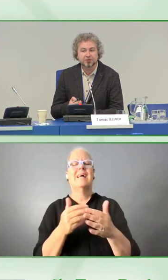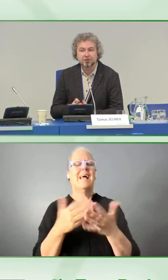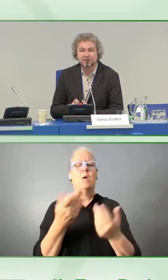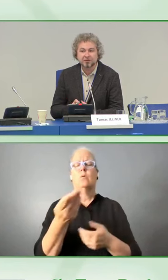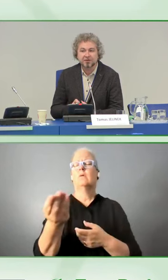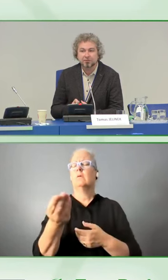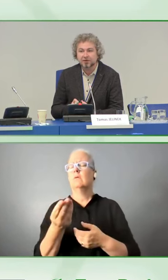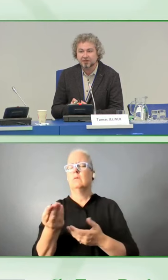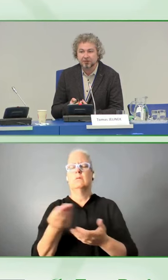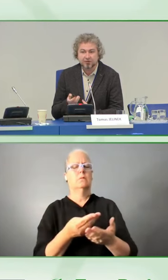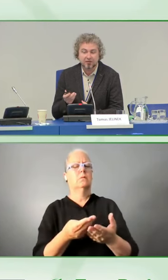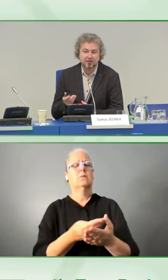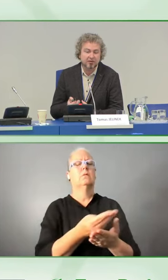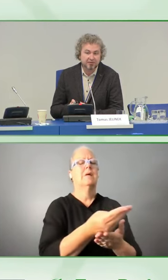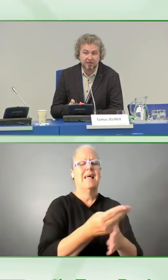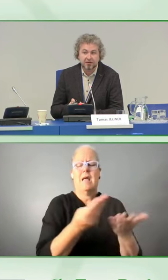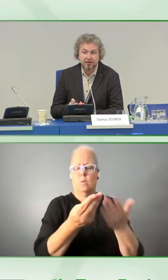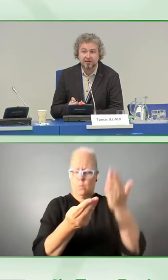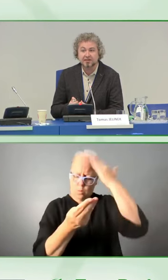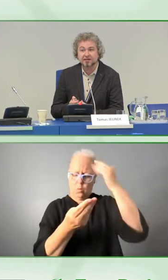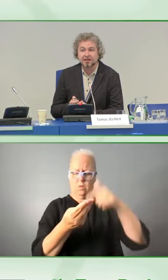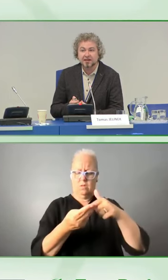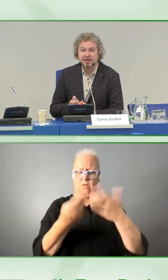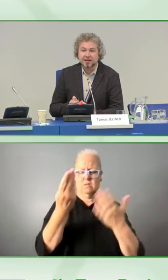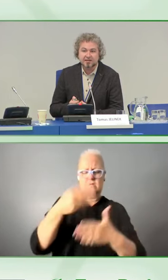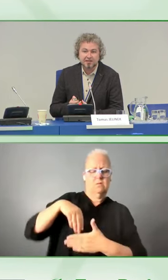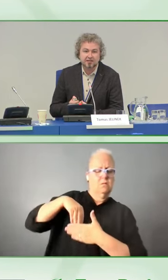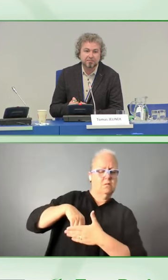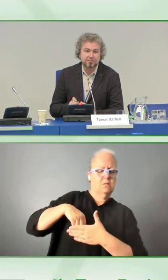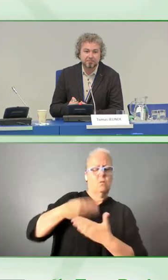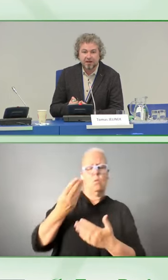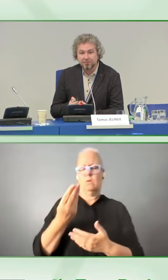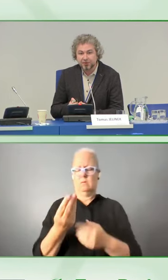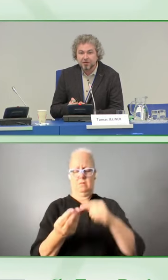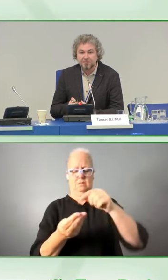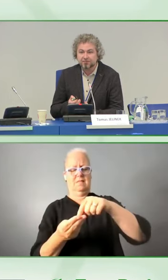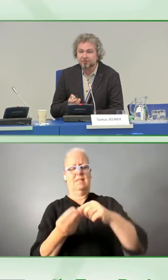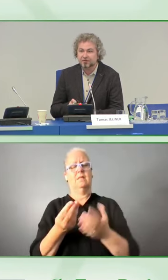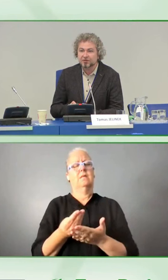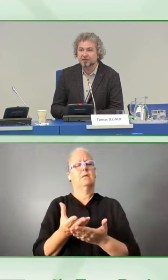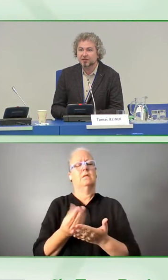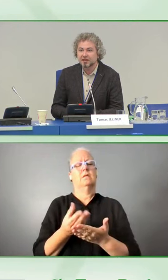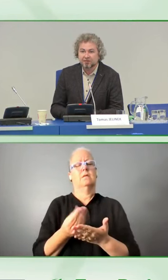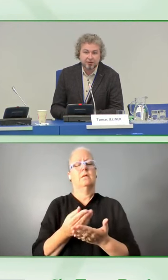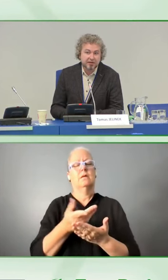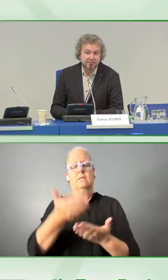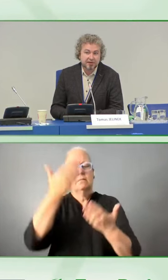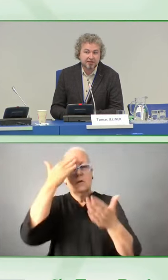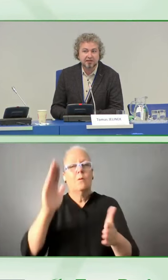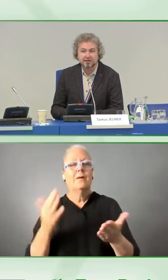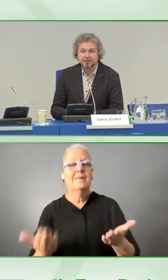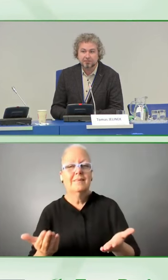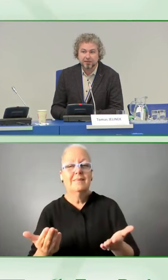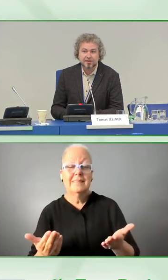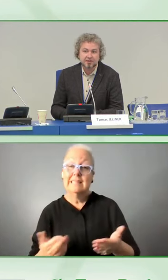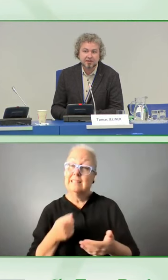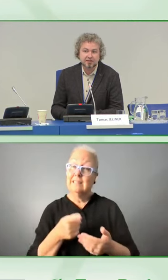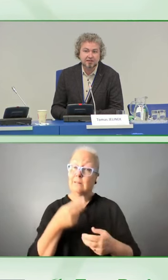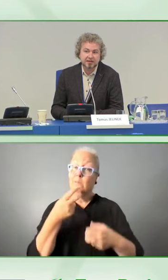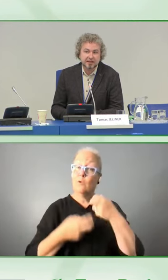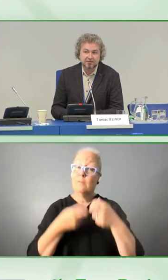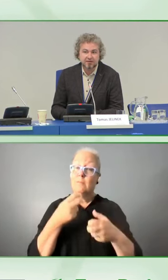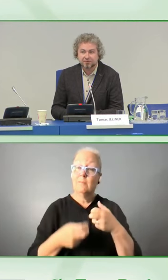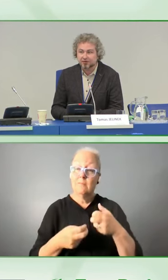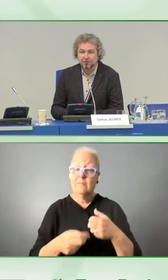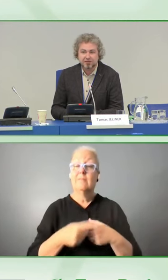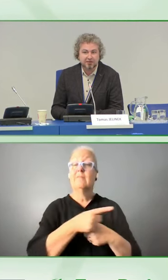How you know what you have in your pocket, what you have in your hand? It's a problem which a visually impaired person